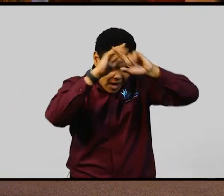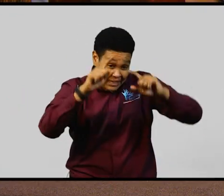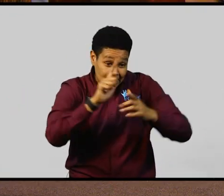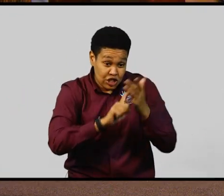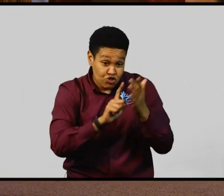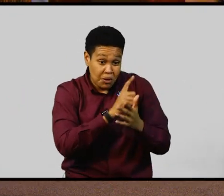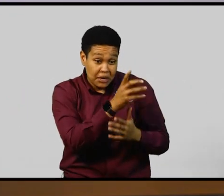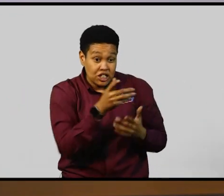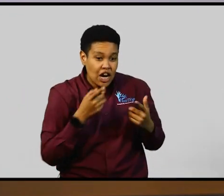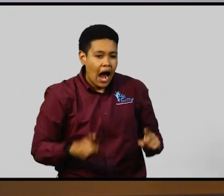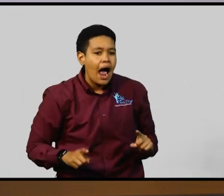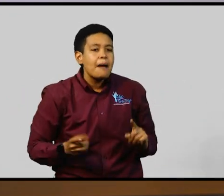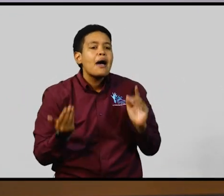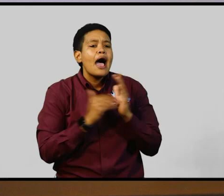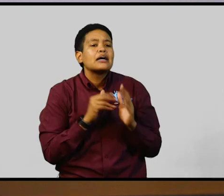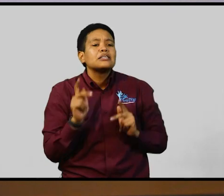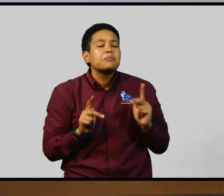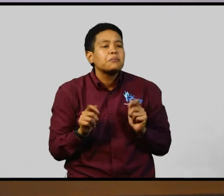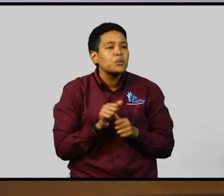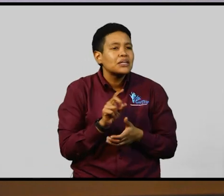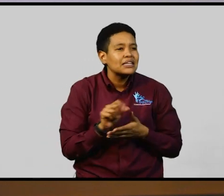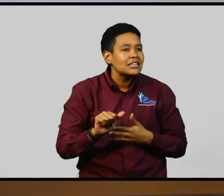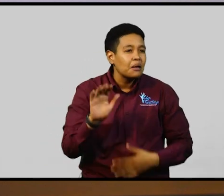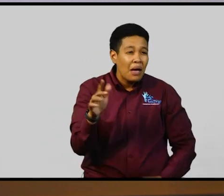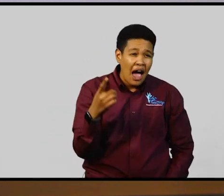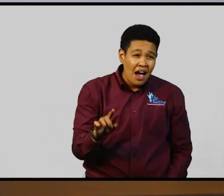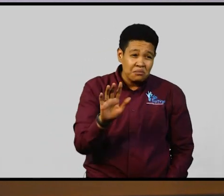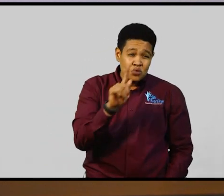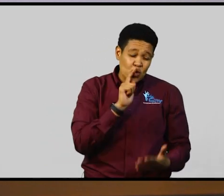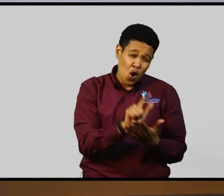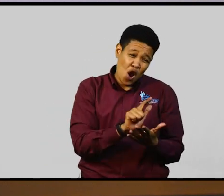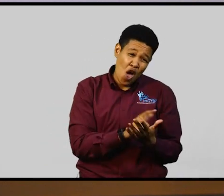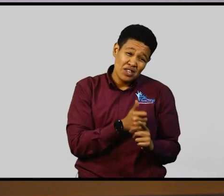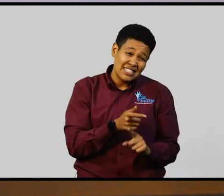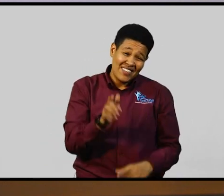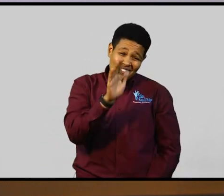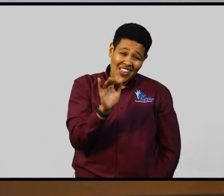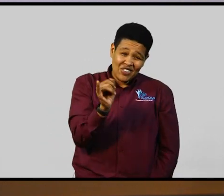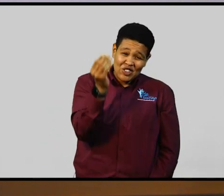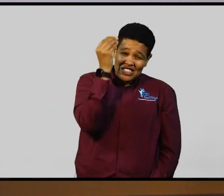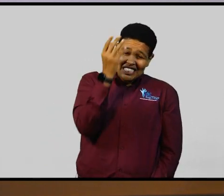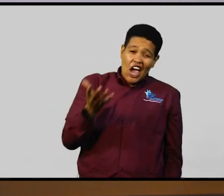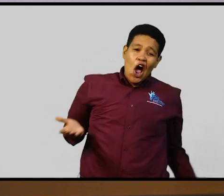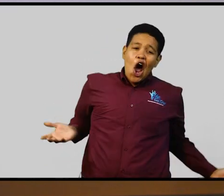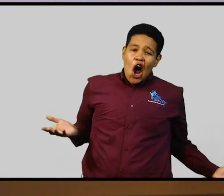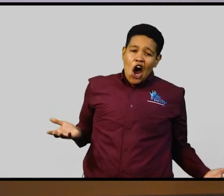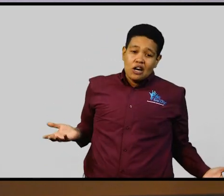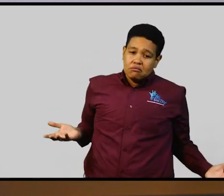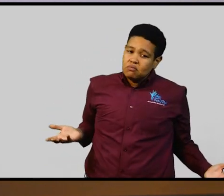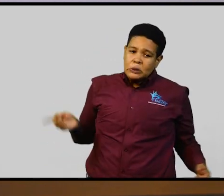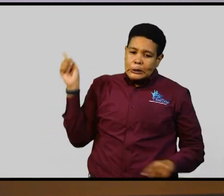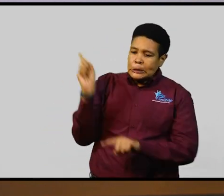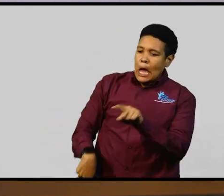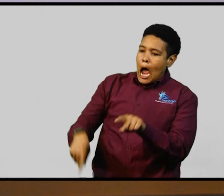against persons with disabilities. So the law never just say, boy, you can't do these things